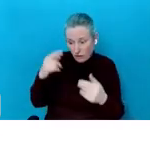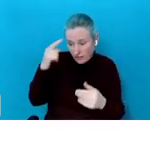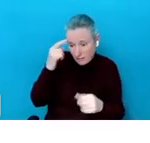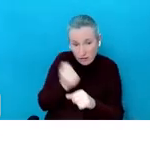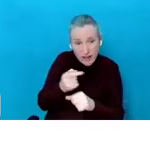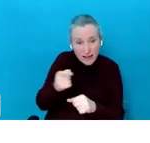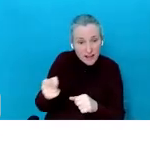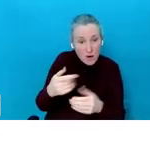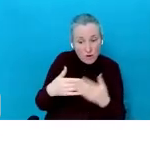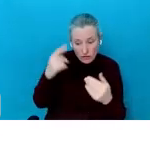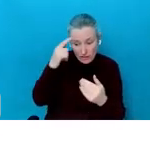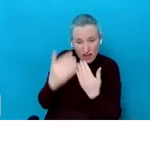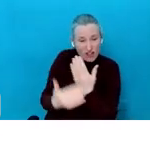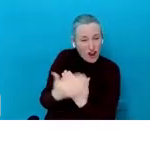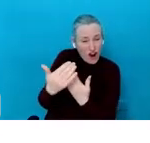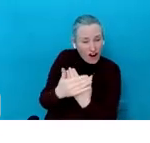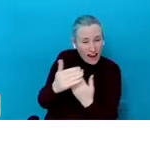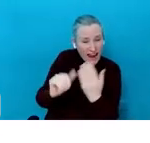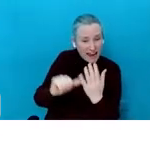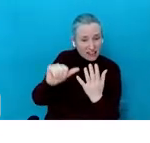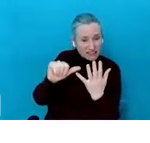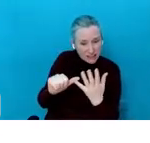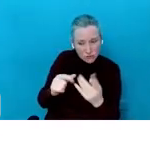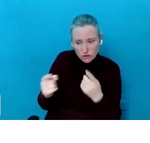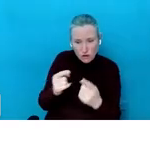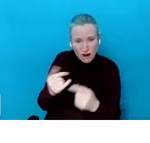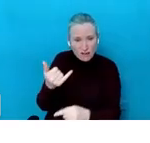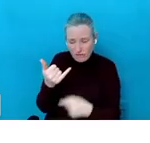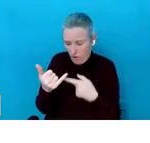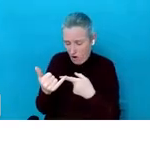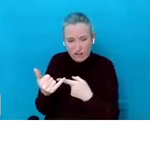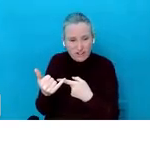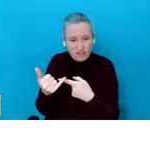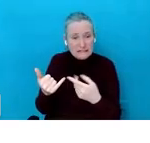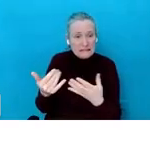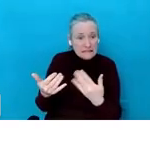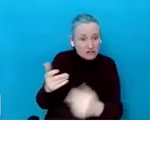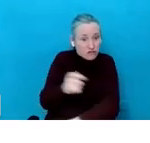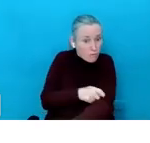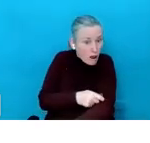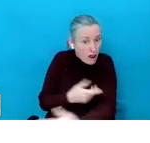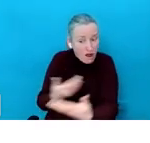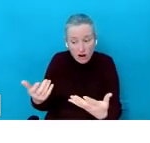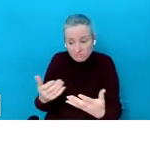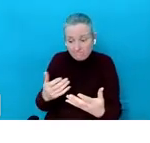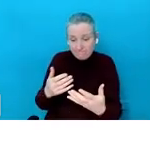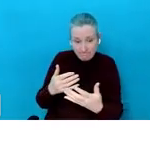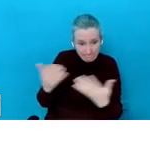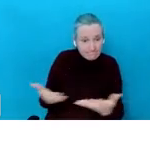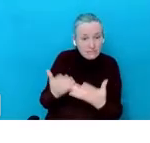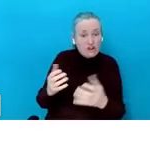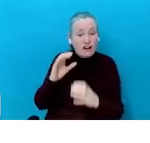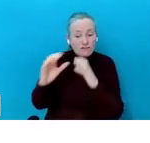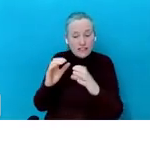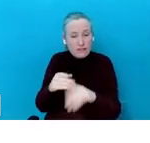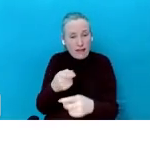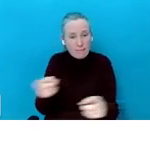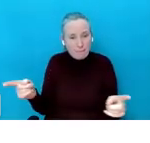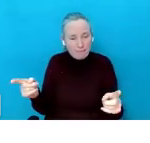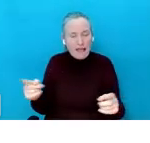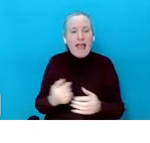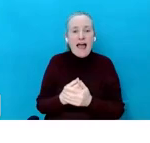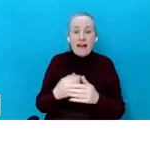think they're doing on it? Do you think they get into trouble or, you know, open up the conversation with them? Screen free days.